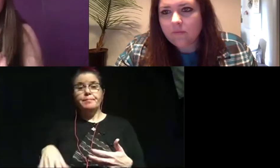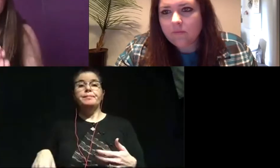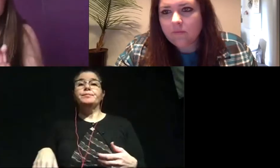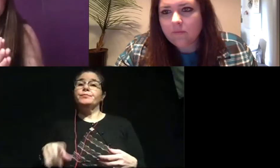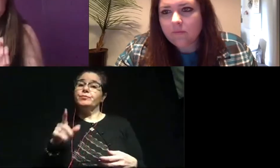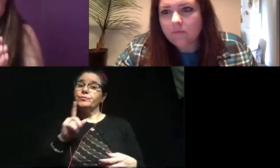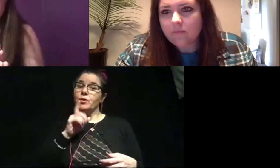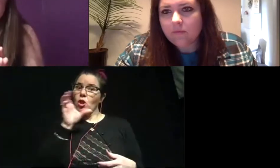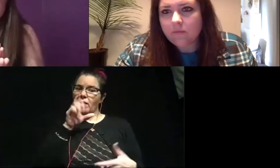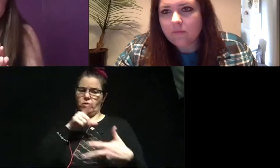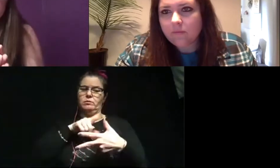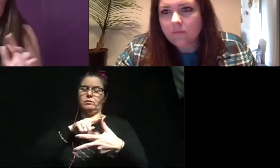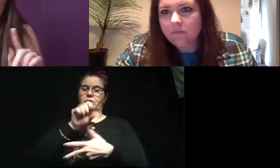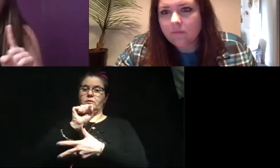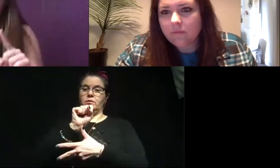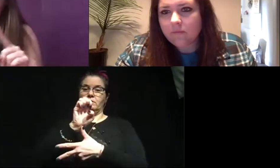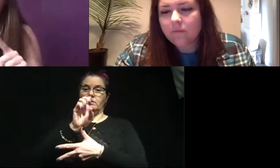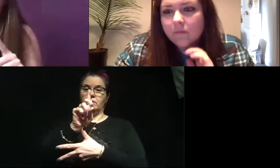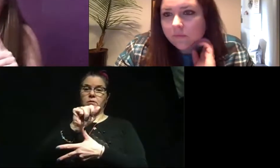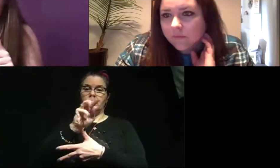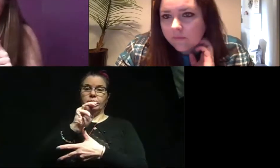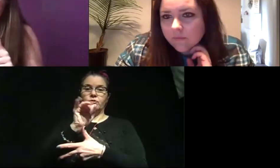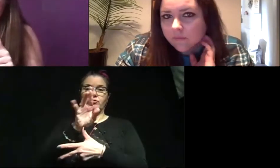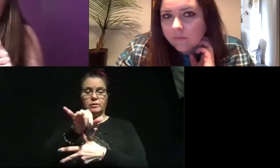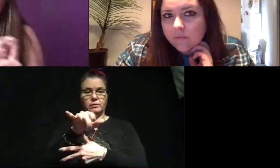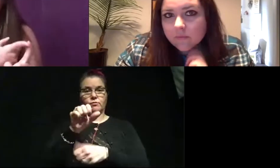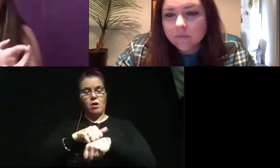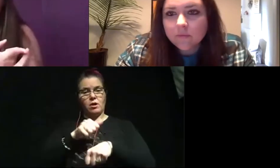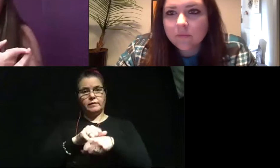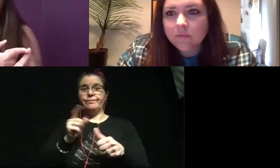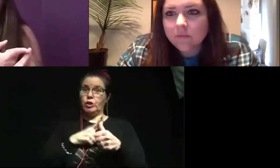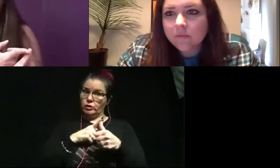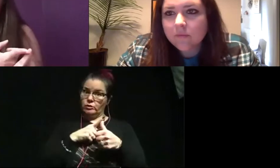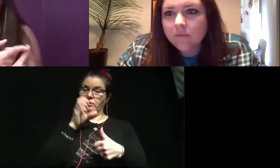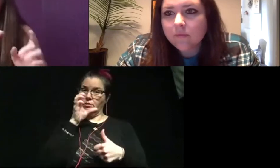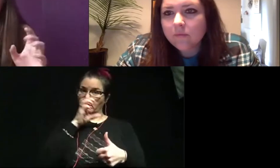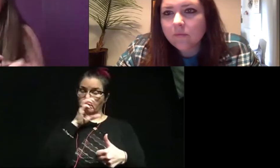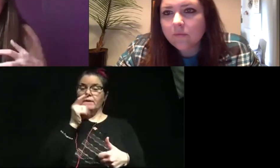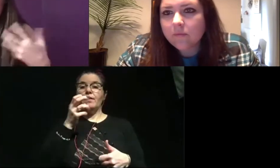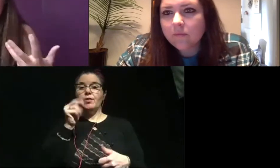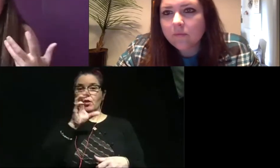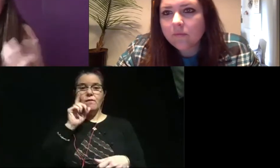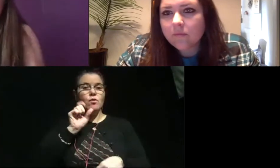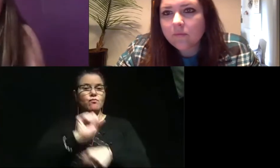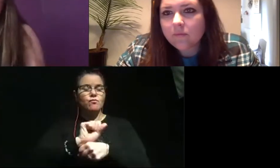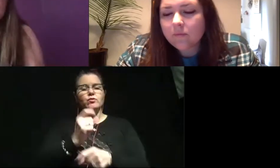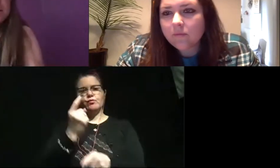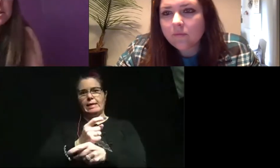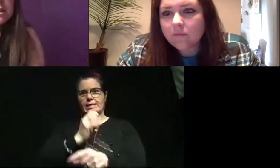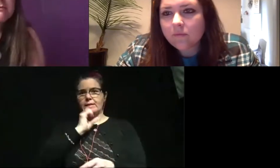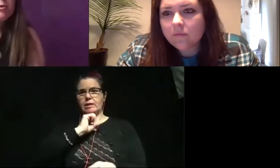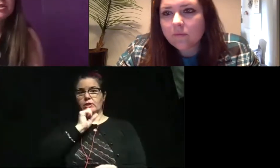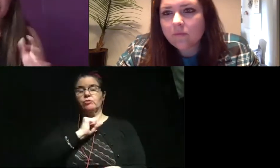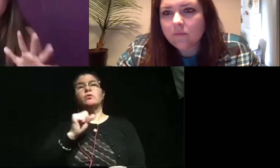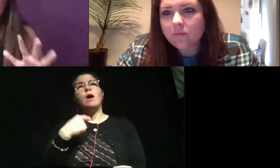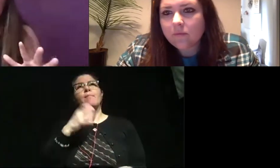looking for sedimentary rocks. So first we go for sedimentary rocks. Then we look for rocks that are the correct age. If I'm